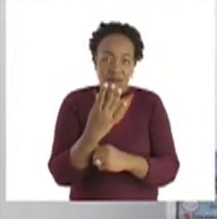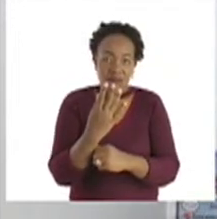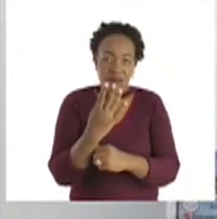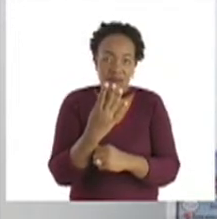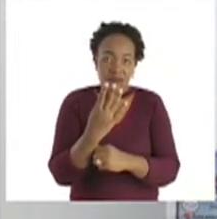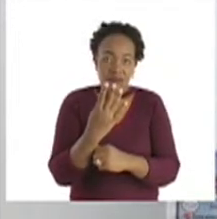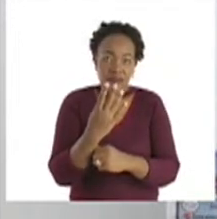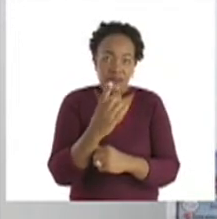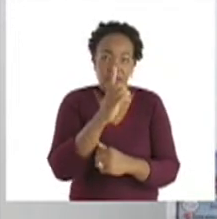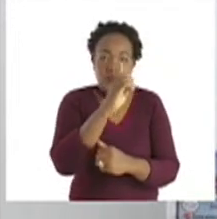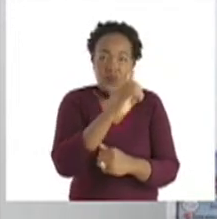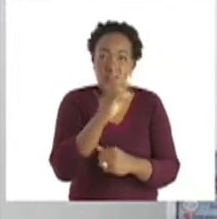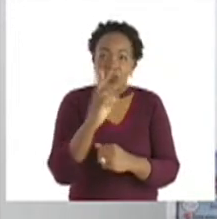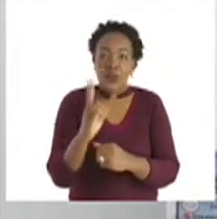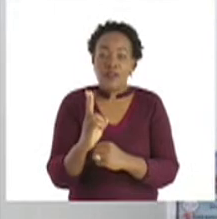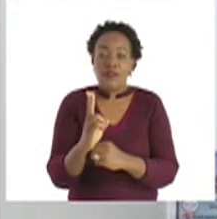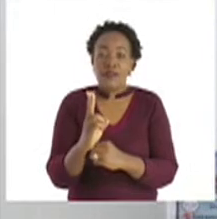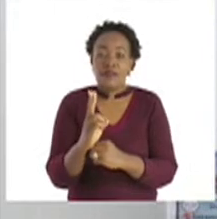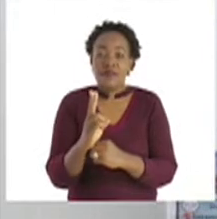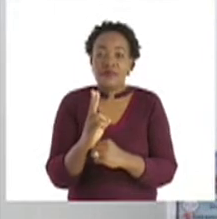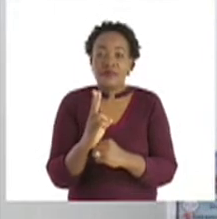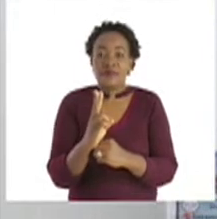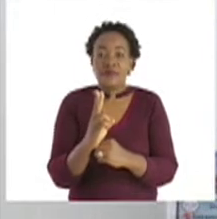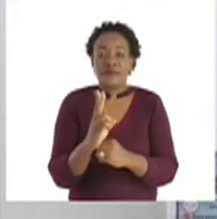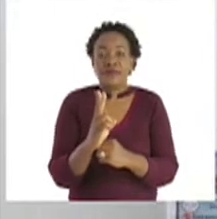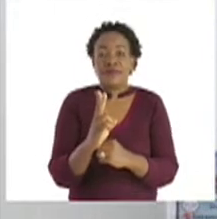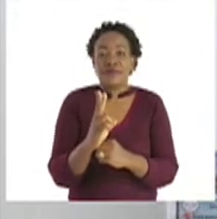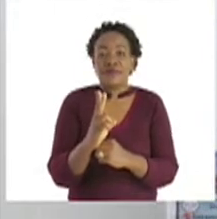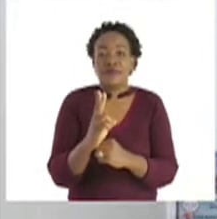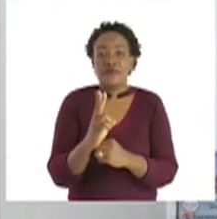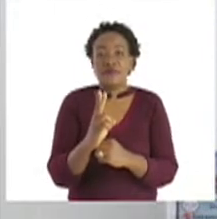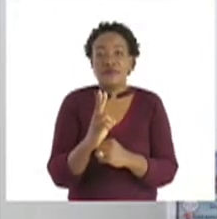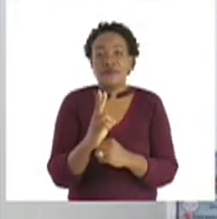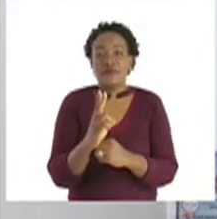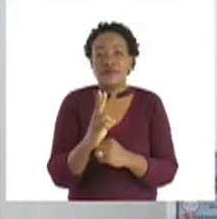Okay, so, here it's 12.